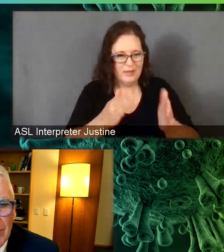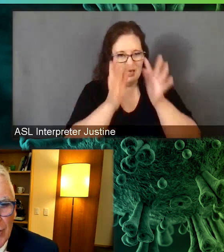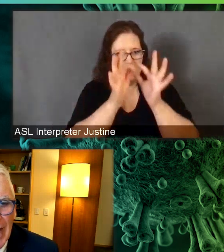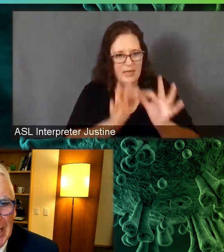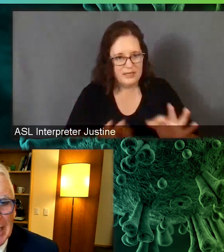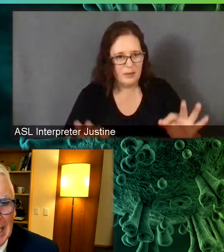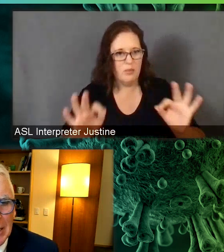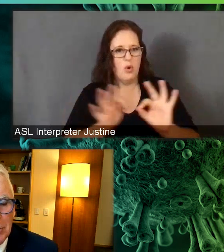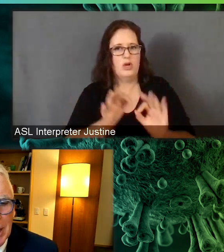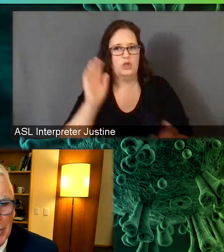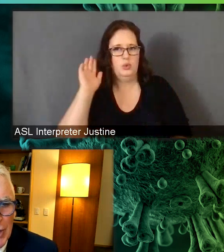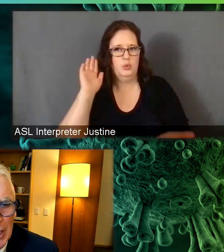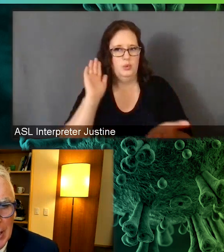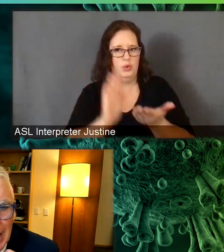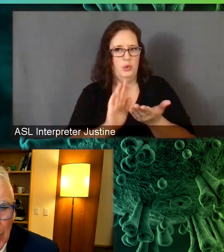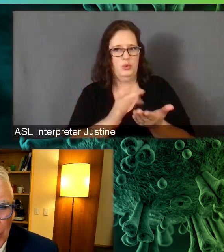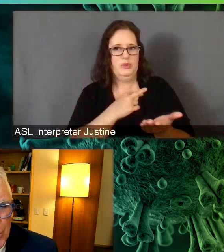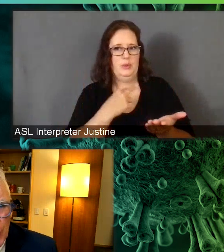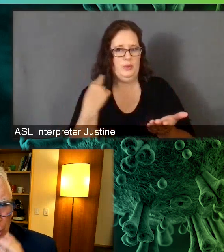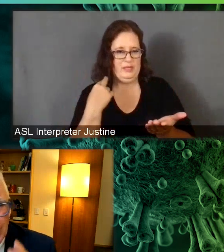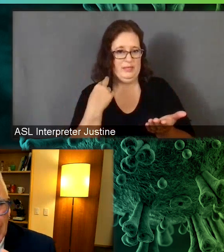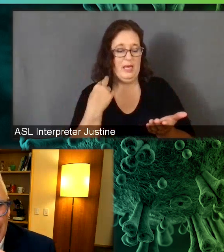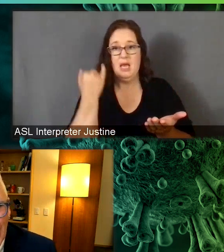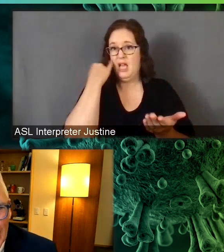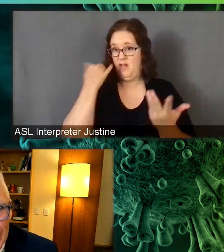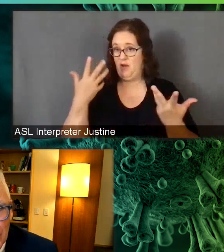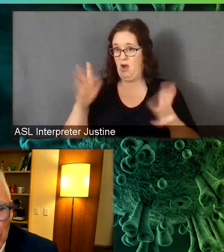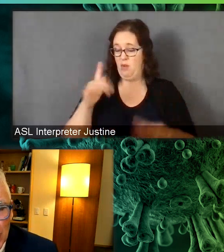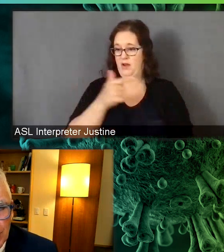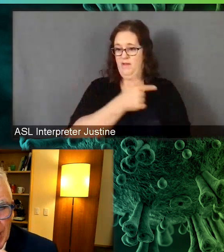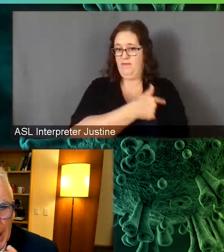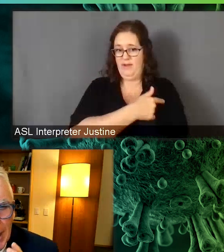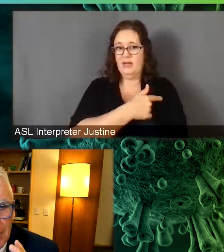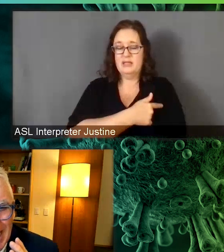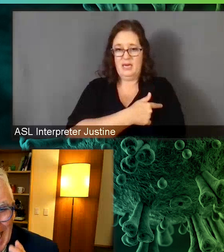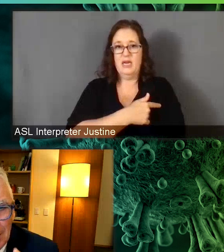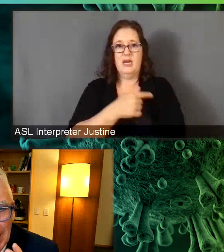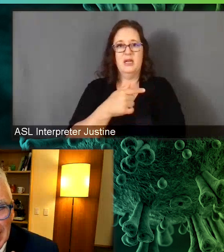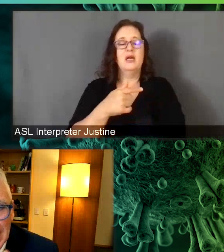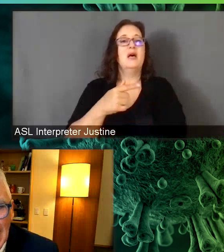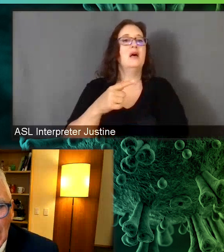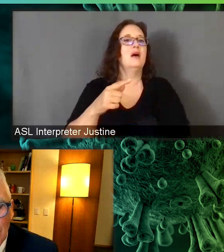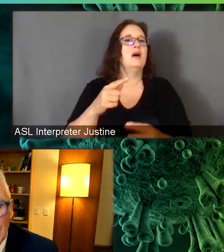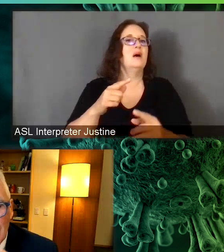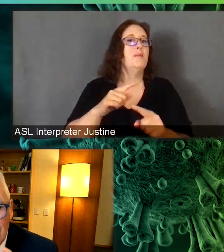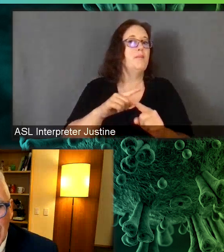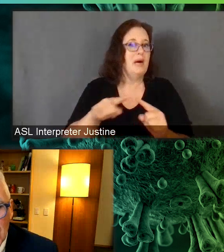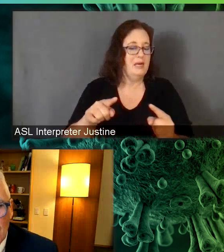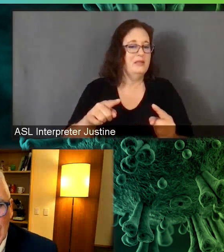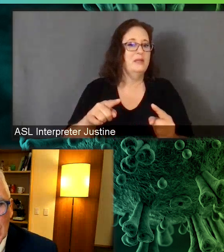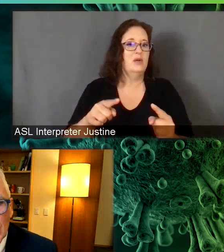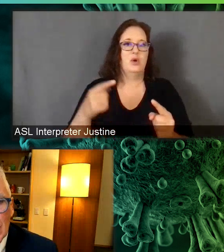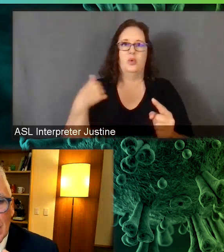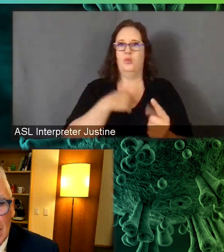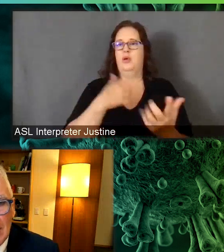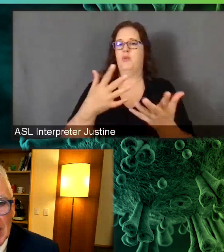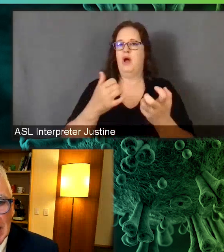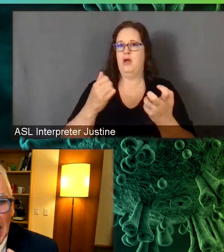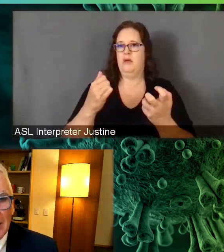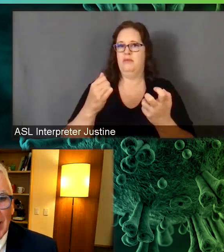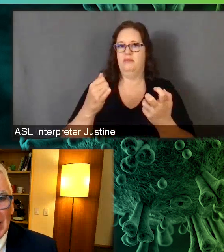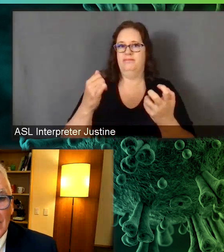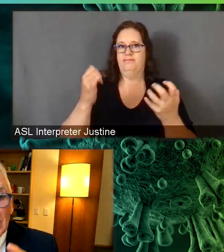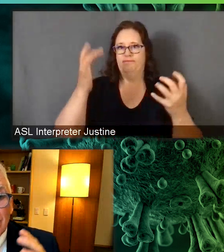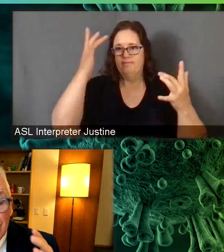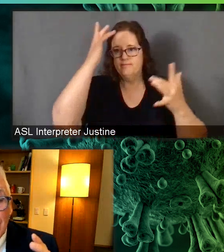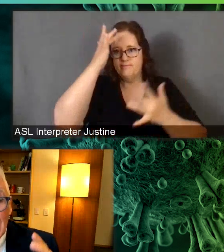even if you're vaccinated, because not only do we worry about variant emergence, but by keeping down infection rates, even